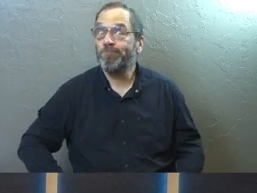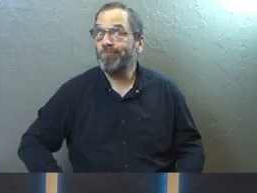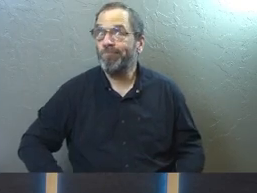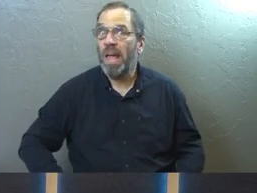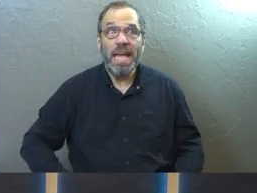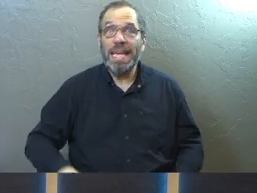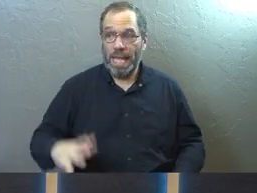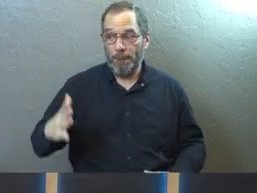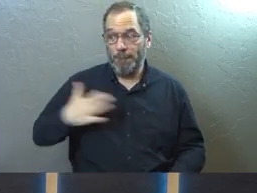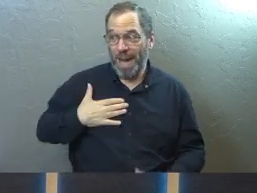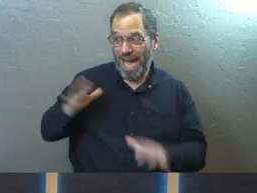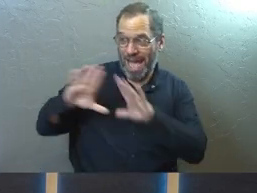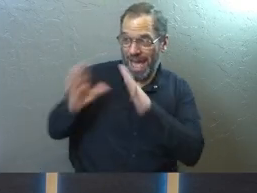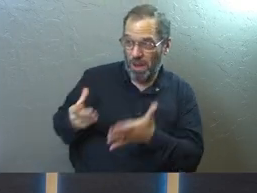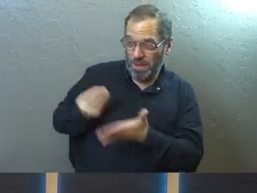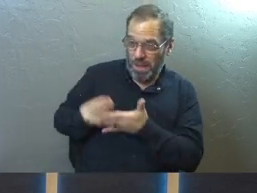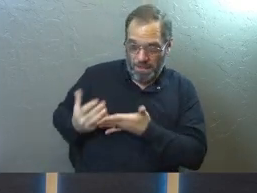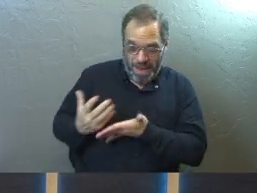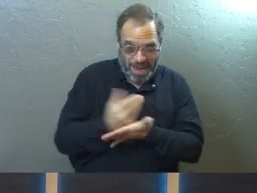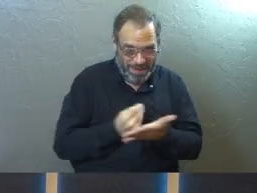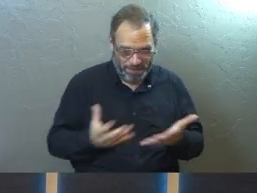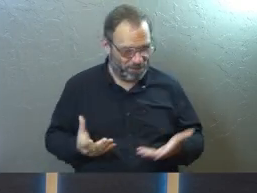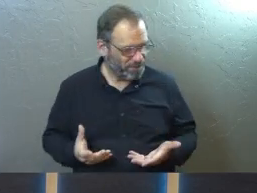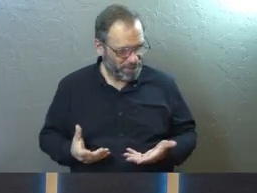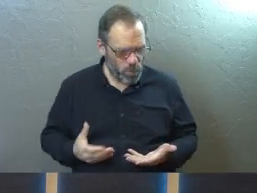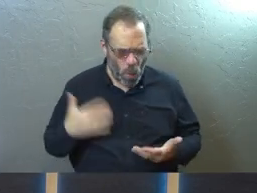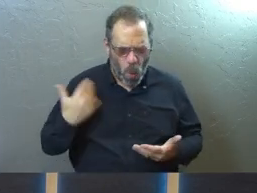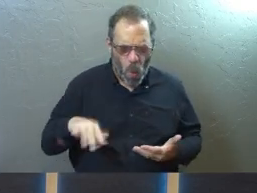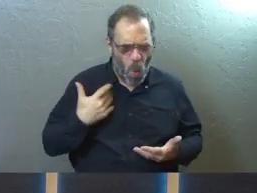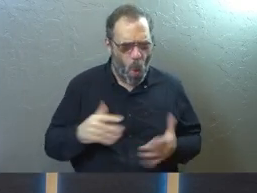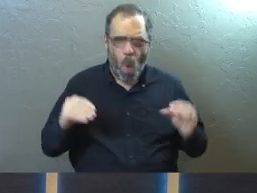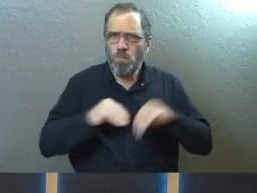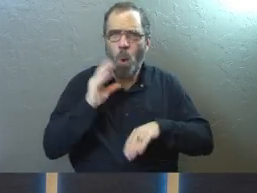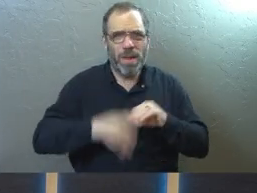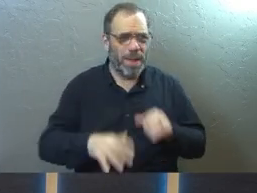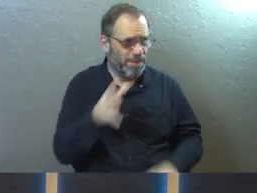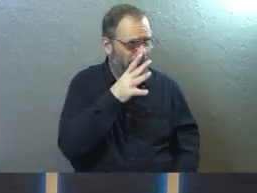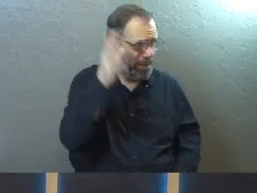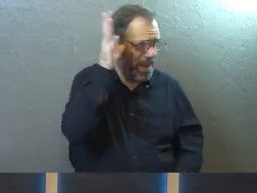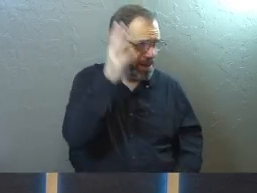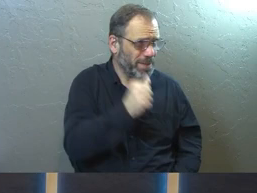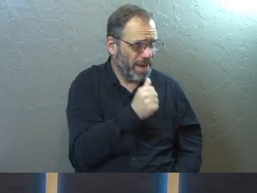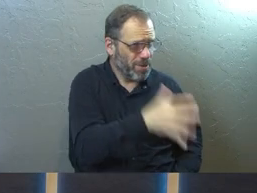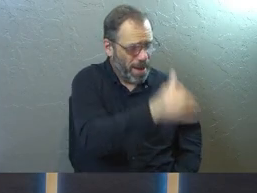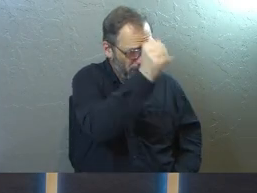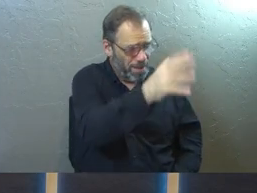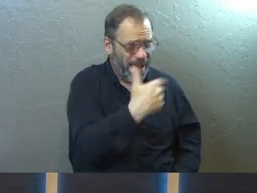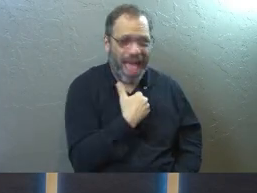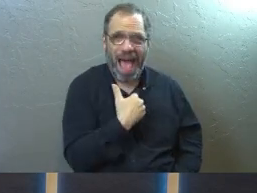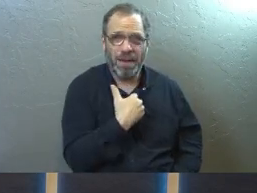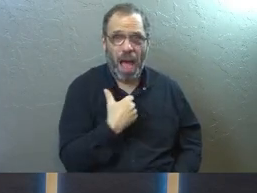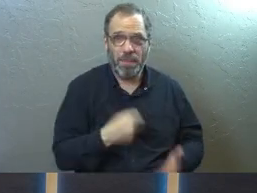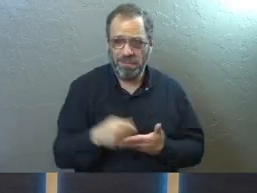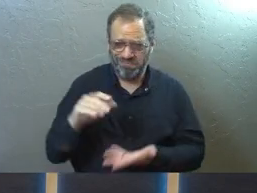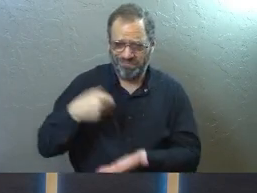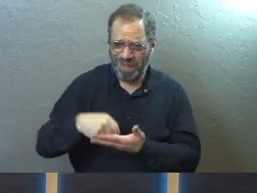Even though the house that I have and the money that I make is vastly more than my parents and my grandparents ever had.